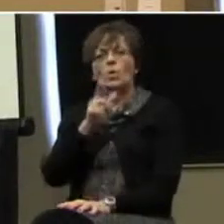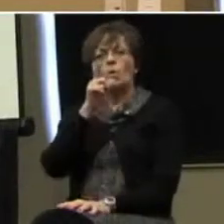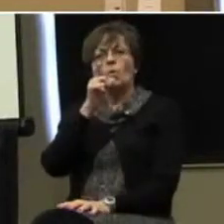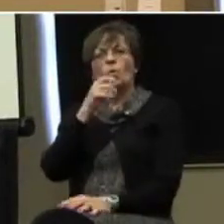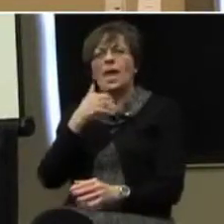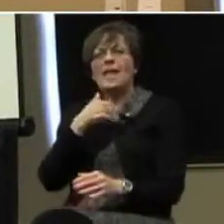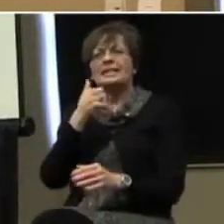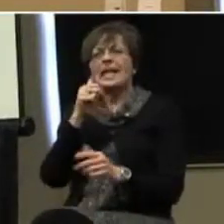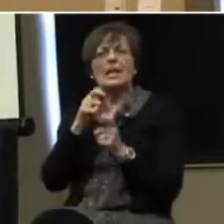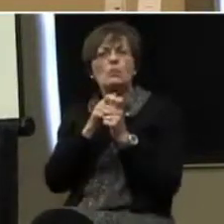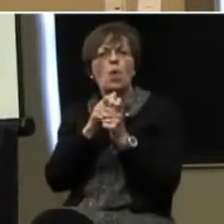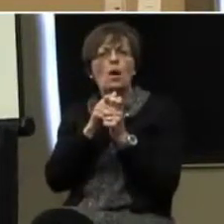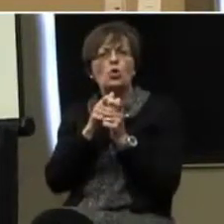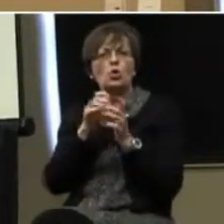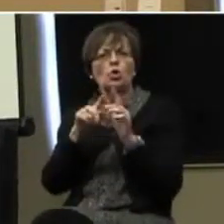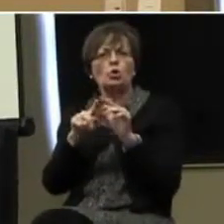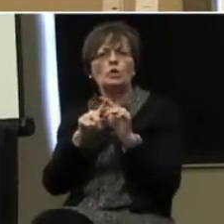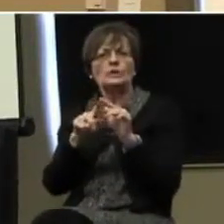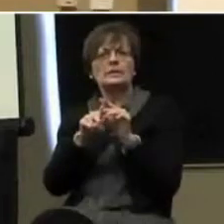Who has any runners?